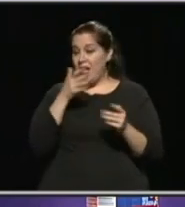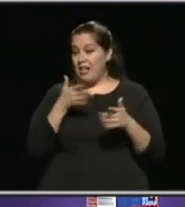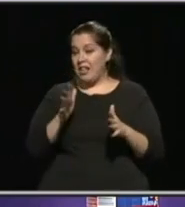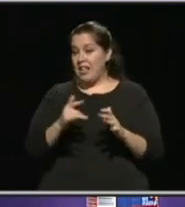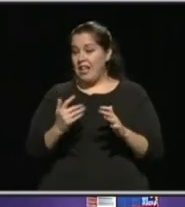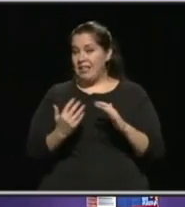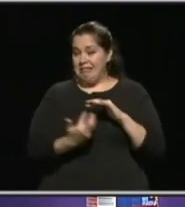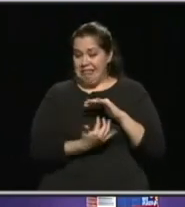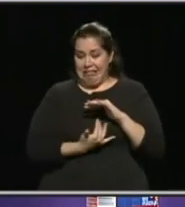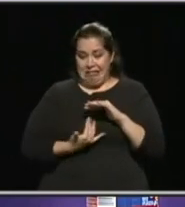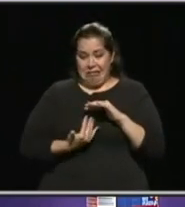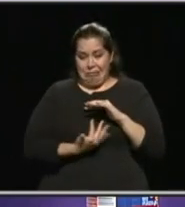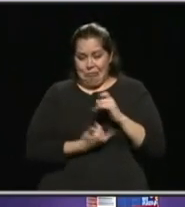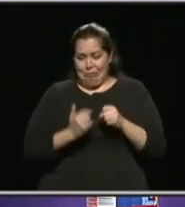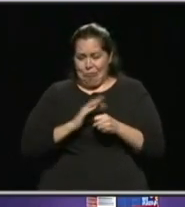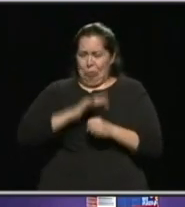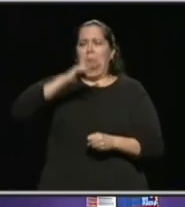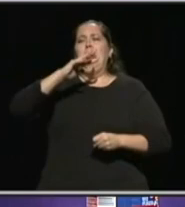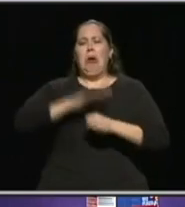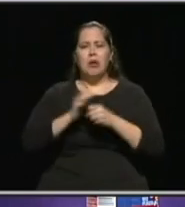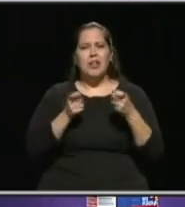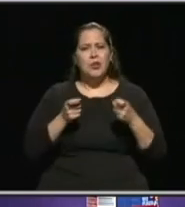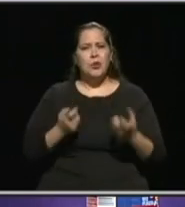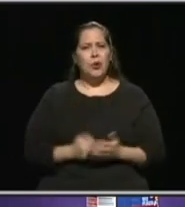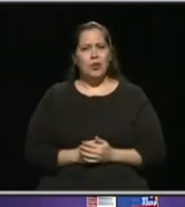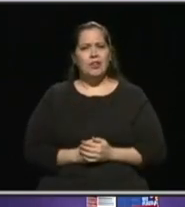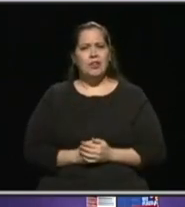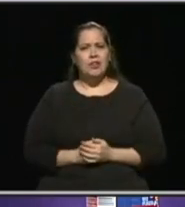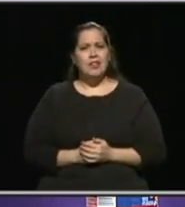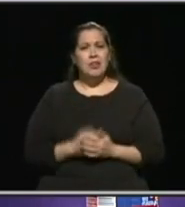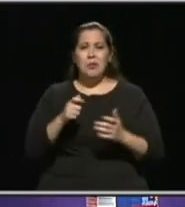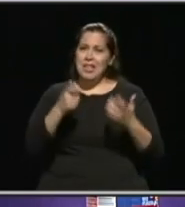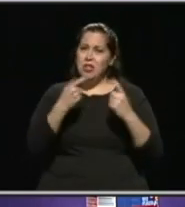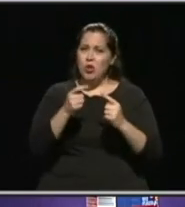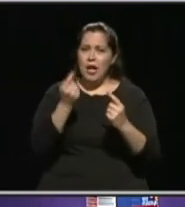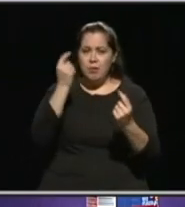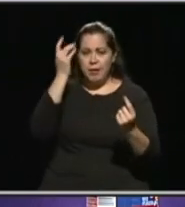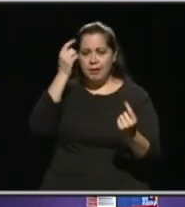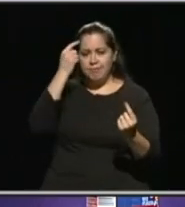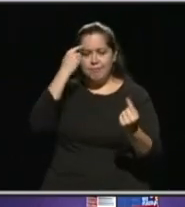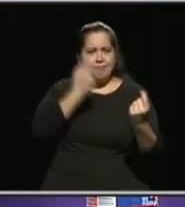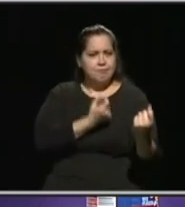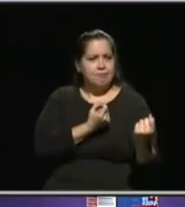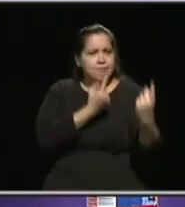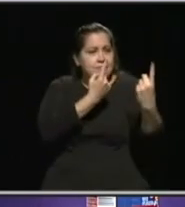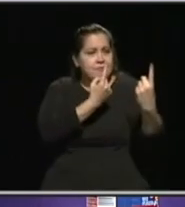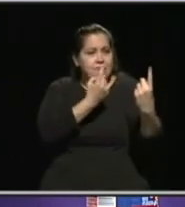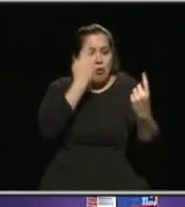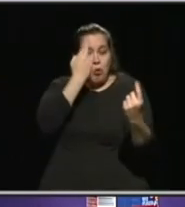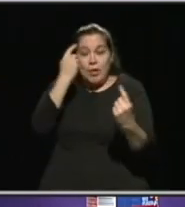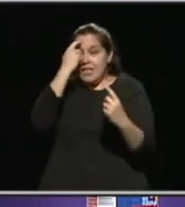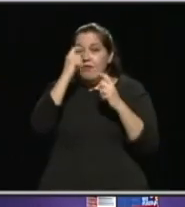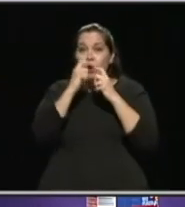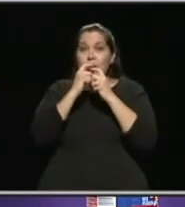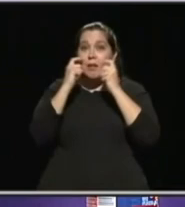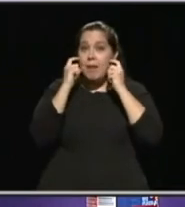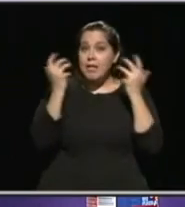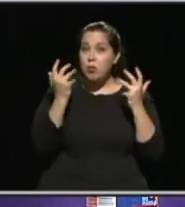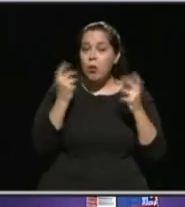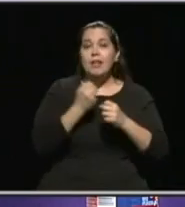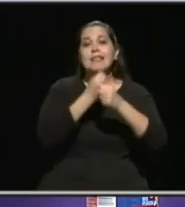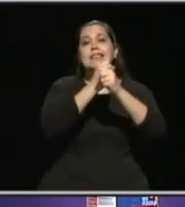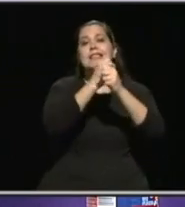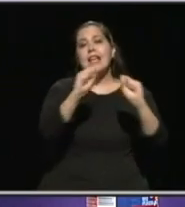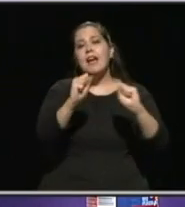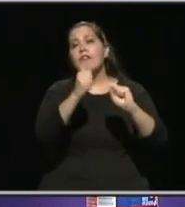anger get away with you and and try to be understanding that the purpose of the mask is to save